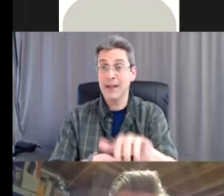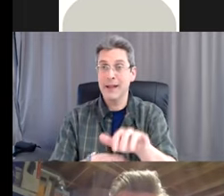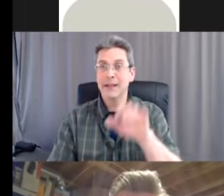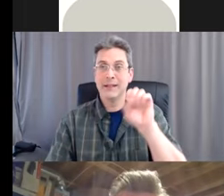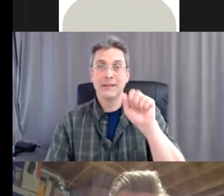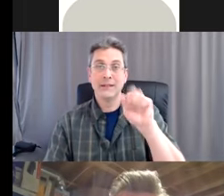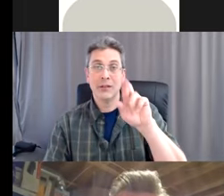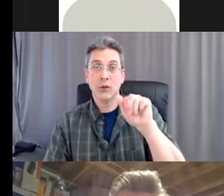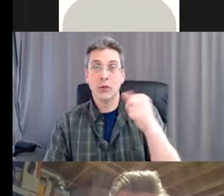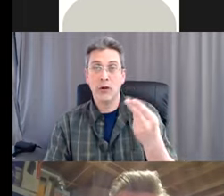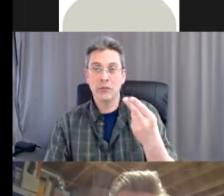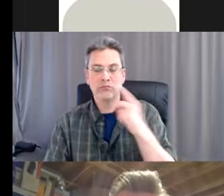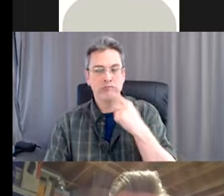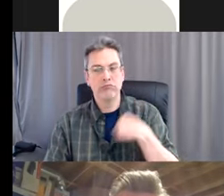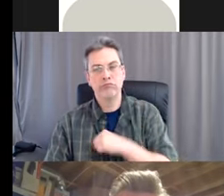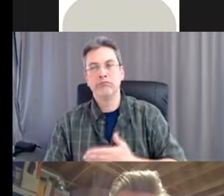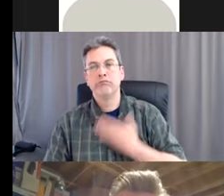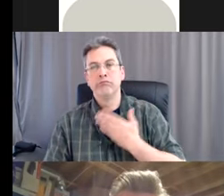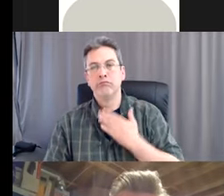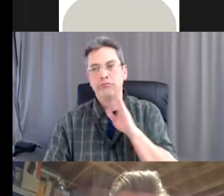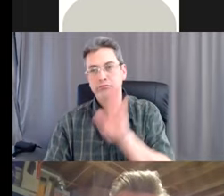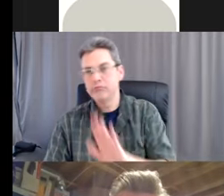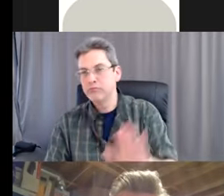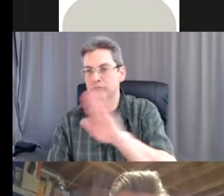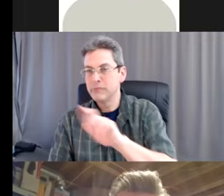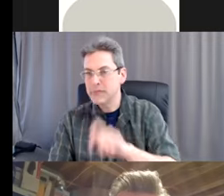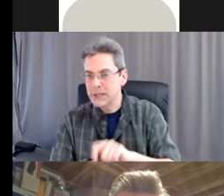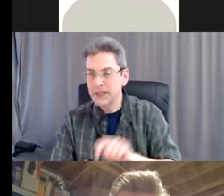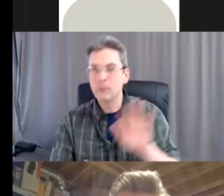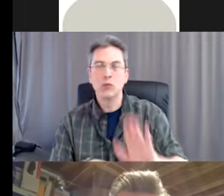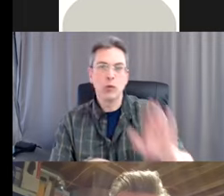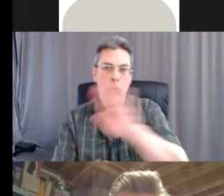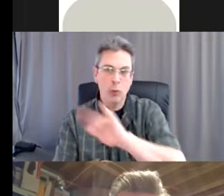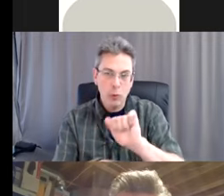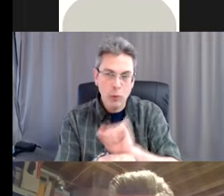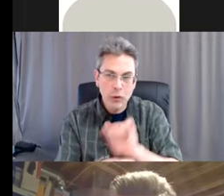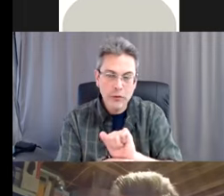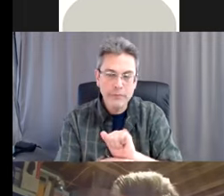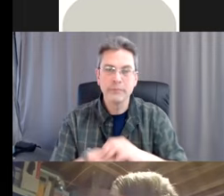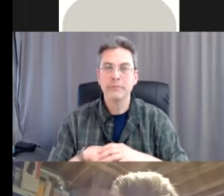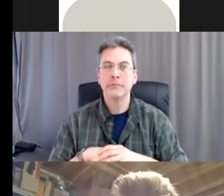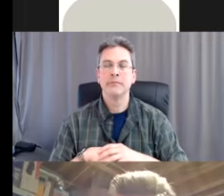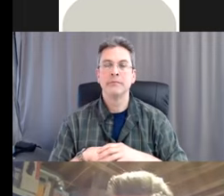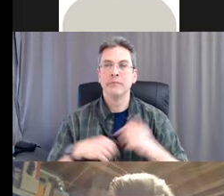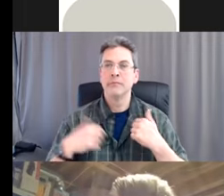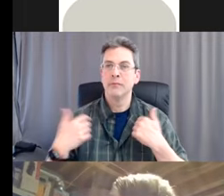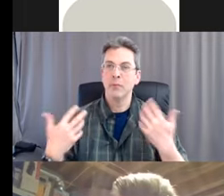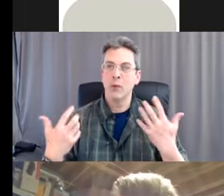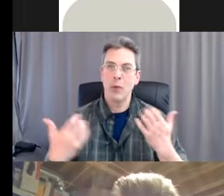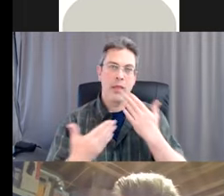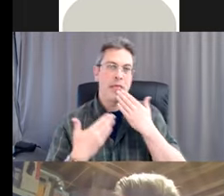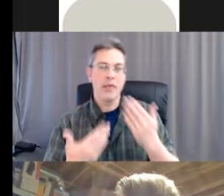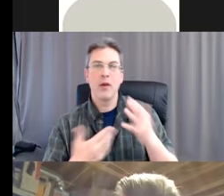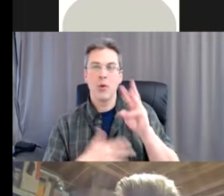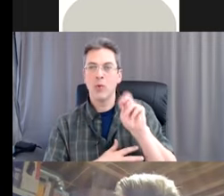your time and your efforts. I want to thank Wendy Porter, our